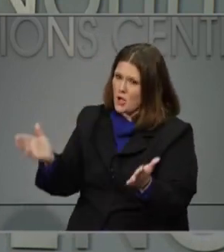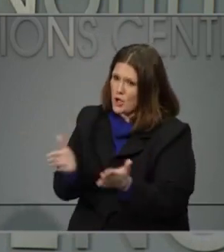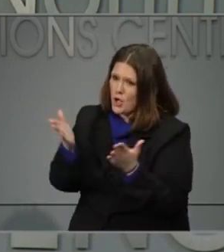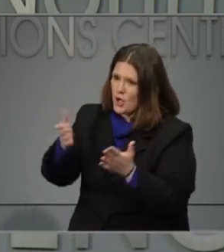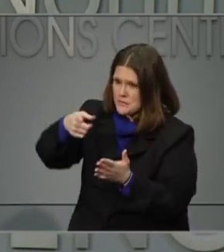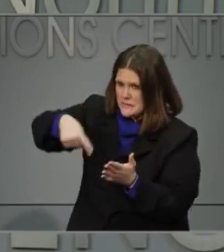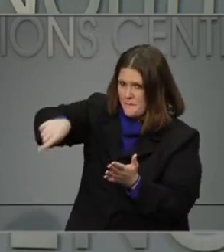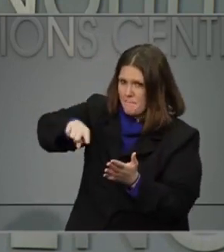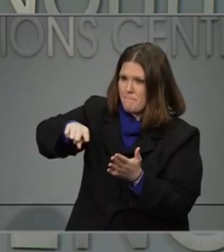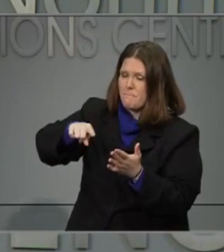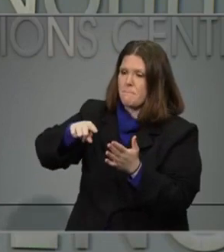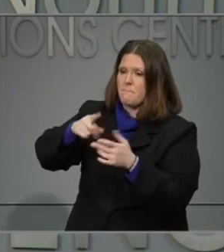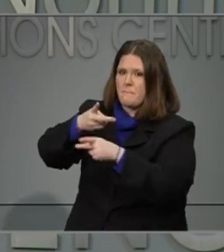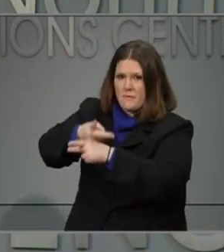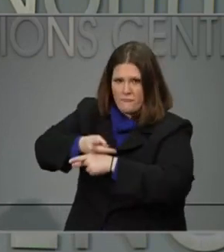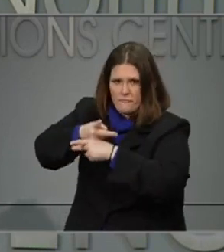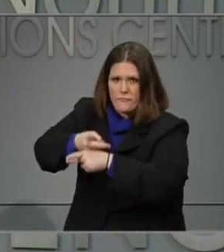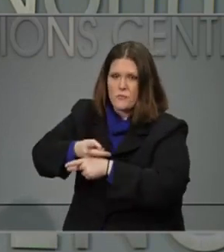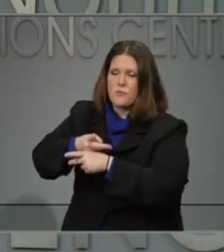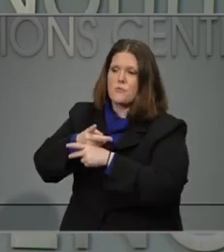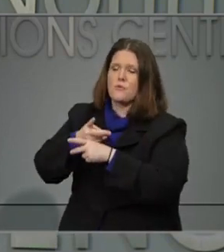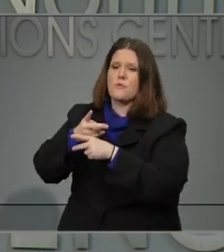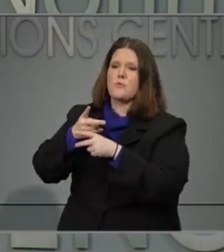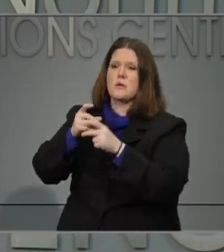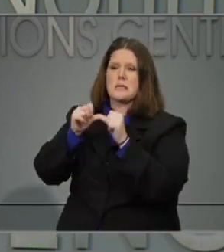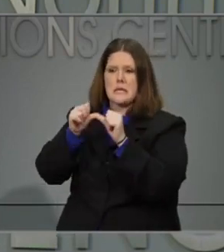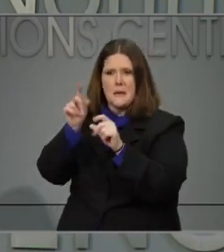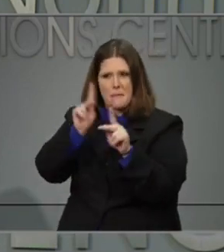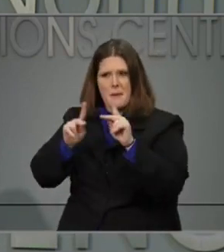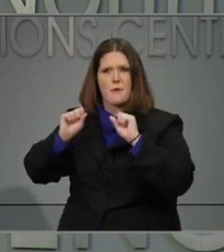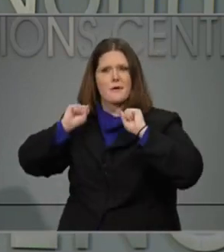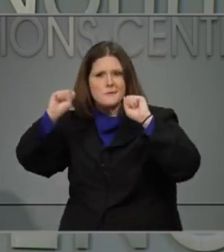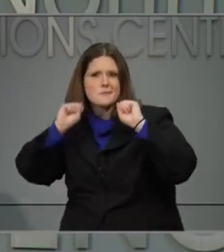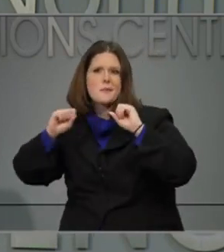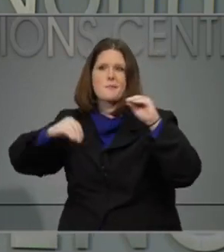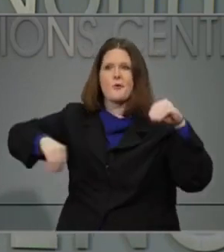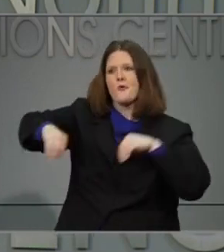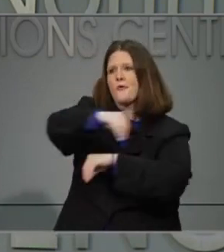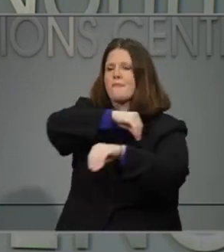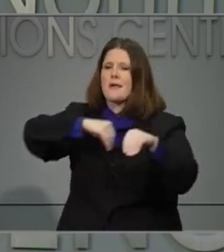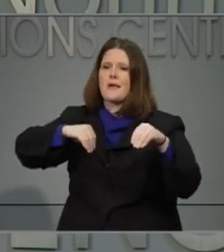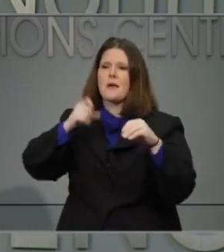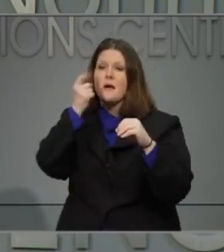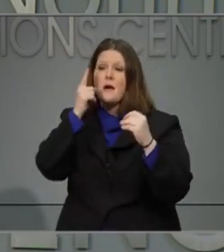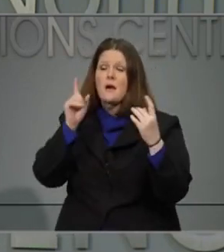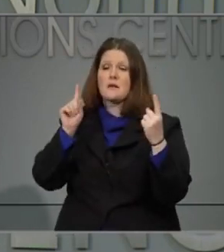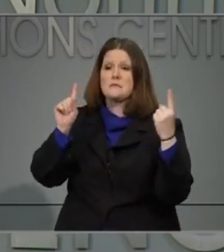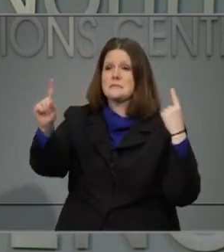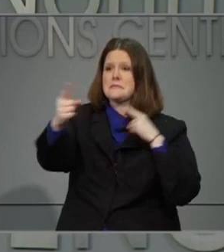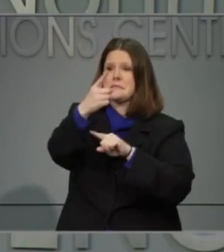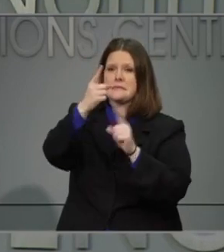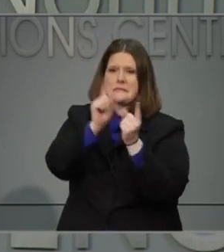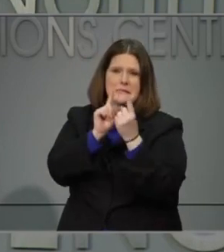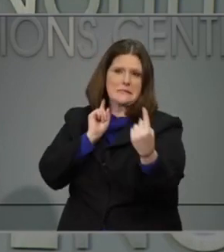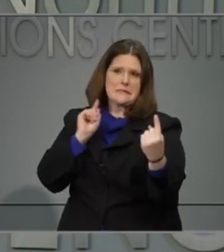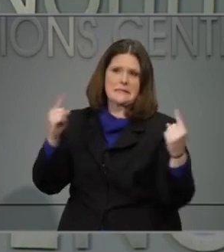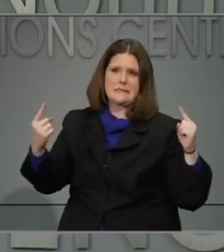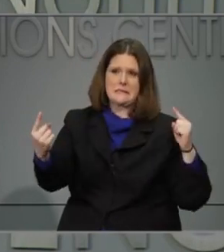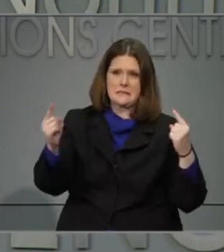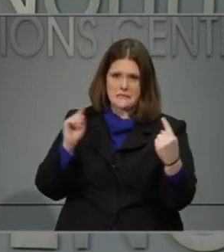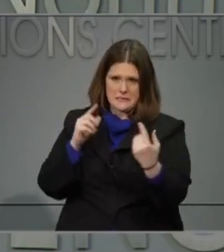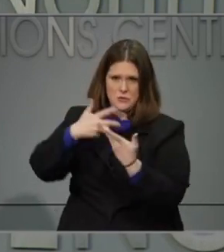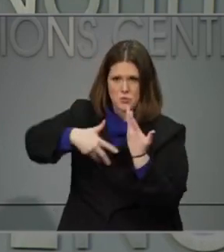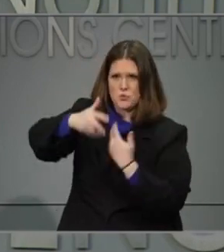encourage people to keep moving encourage people to be socially distant and